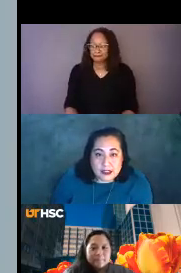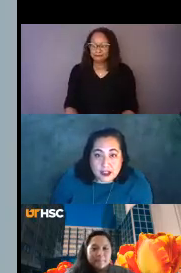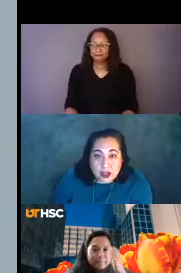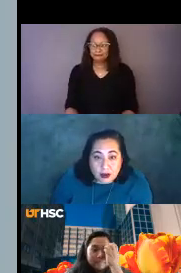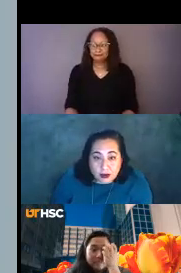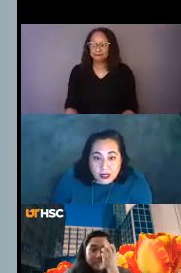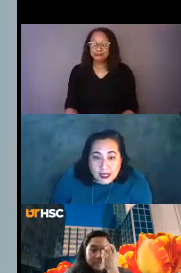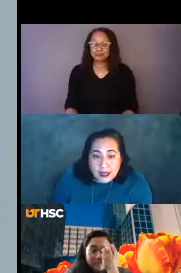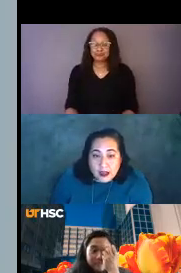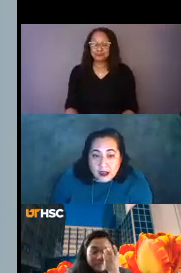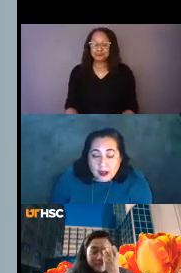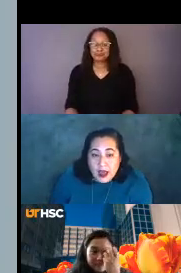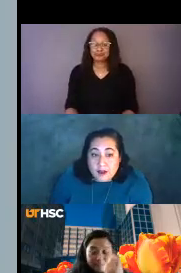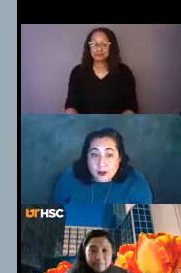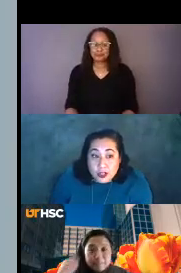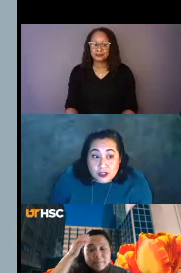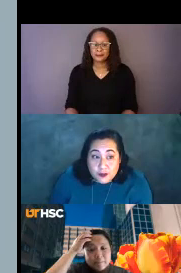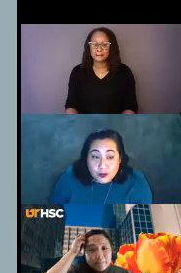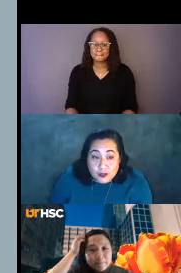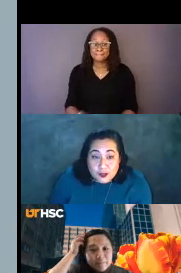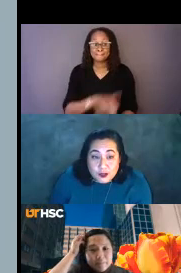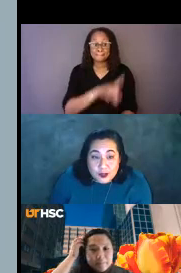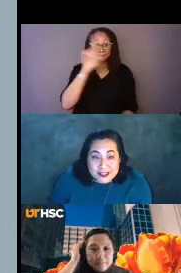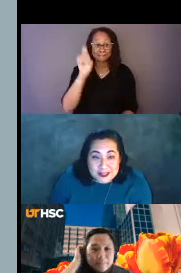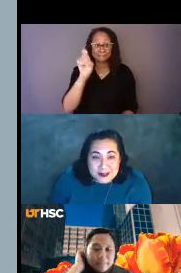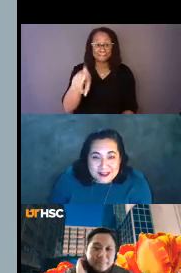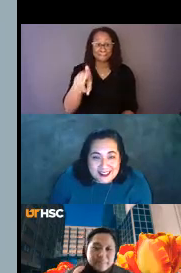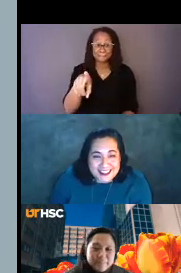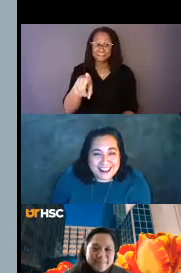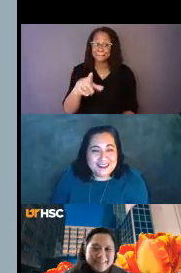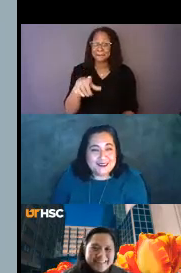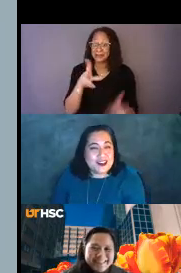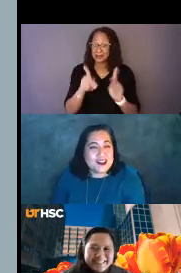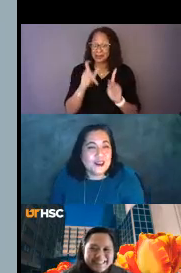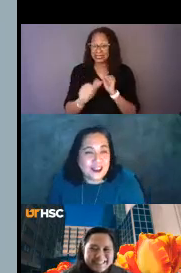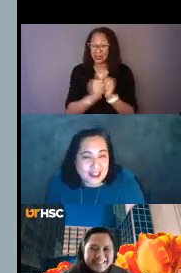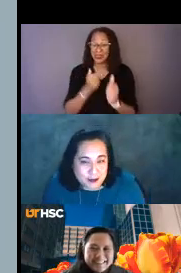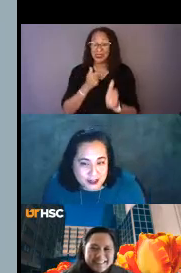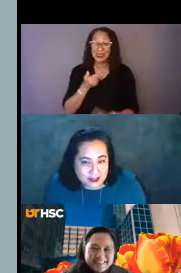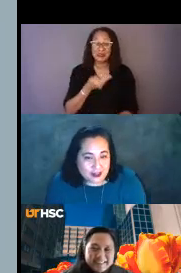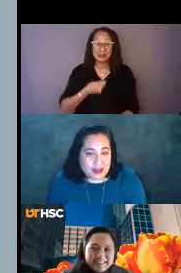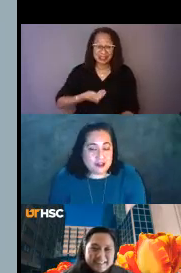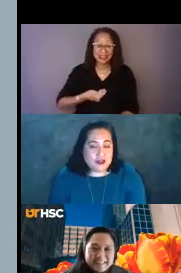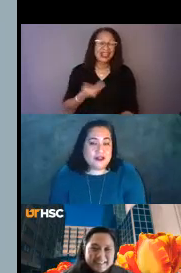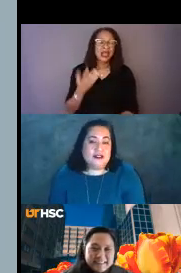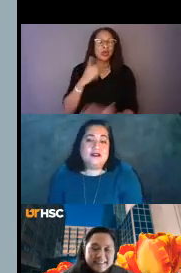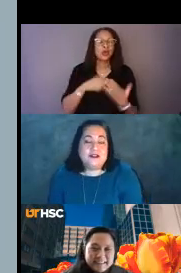And so I have a question for those of you who are still with me. What are your expressions or language choices that reflect